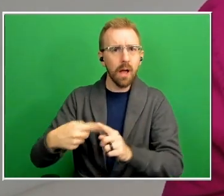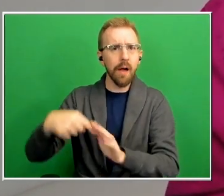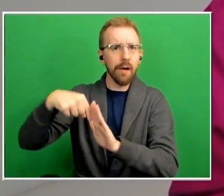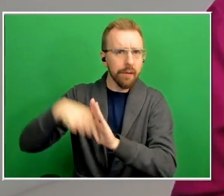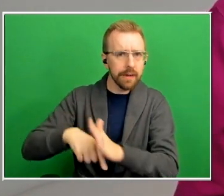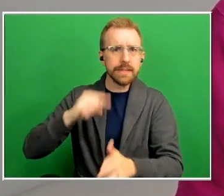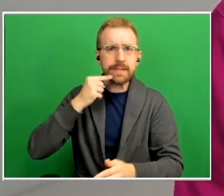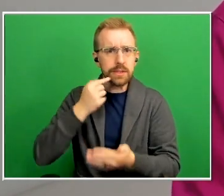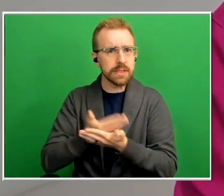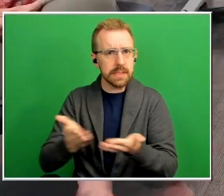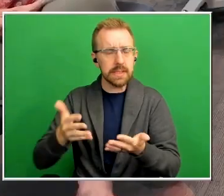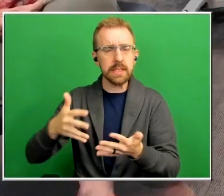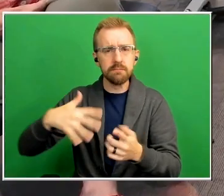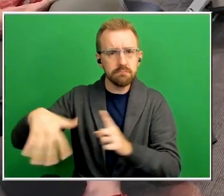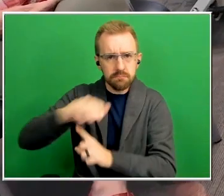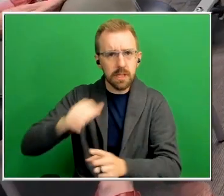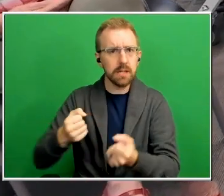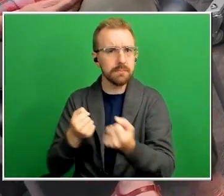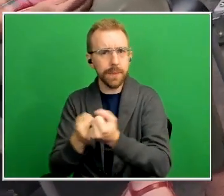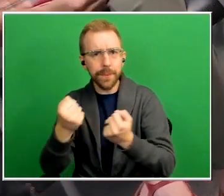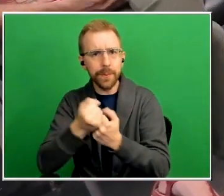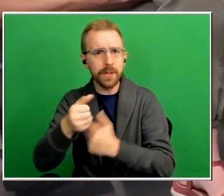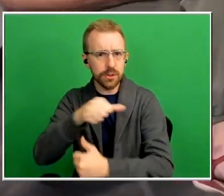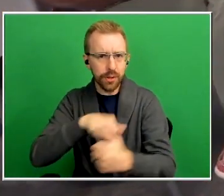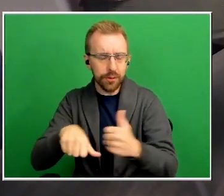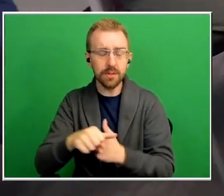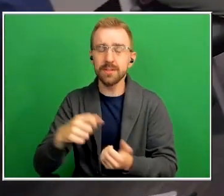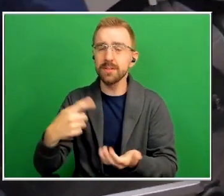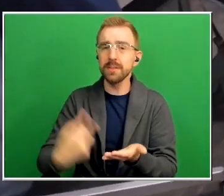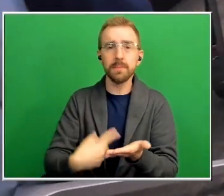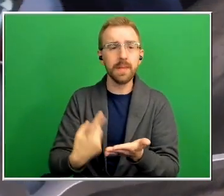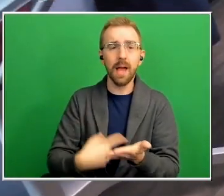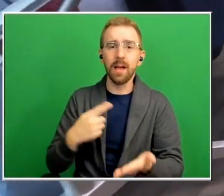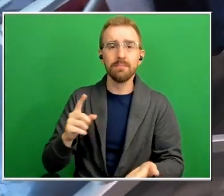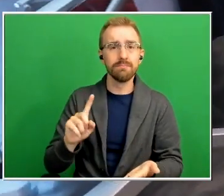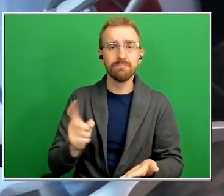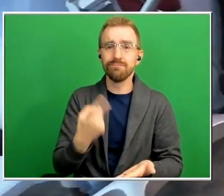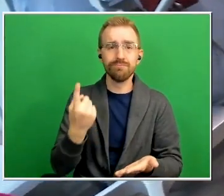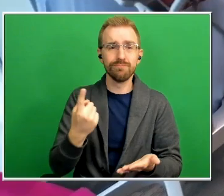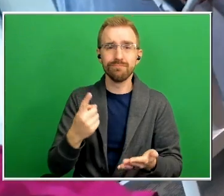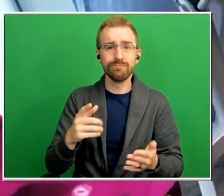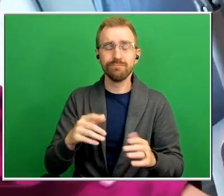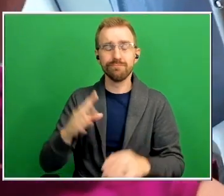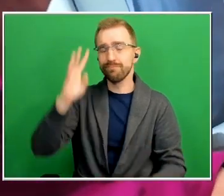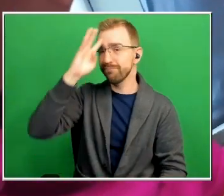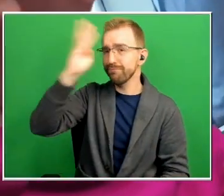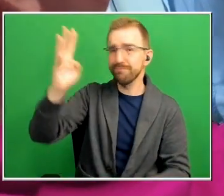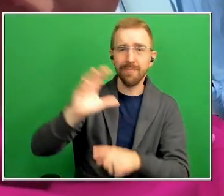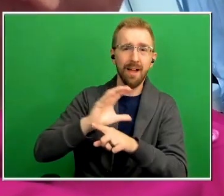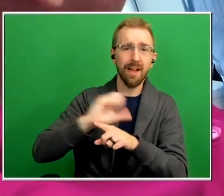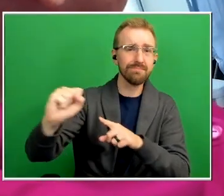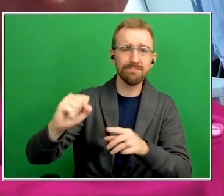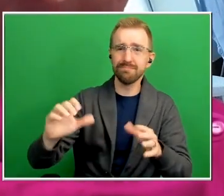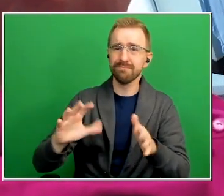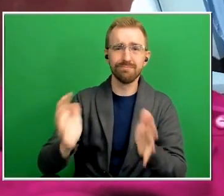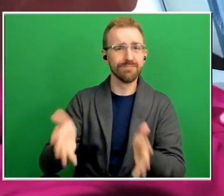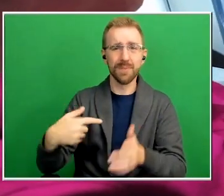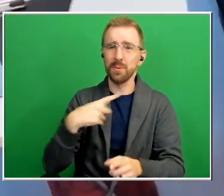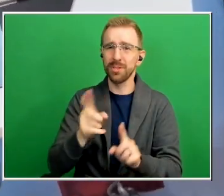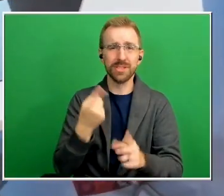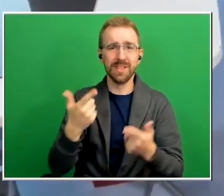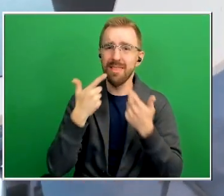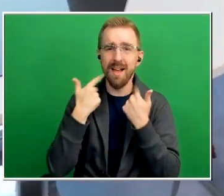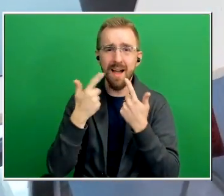be supportive each other sometimes it is off the wall ridiculous and we're just giggling like a bunch of middle